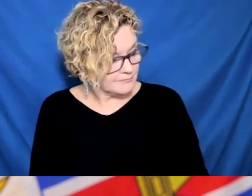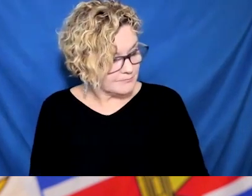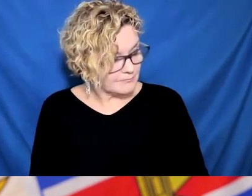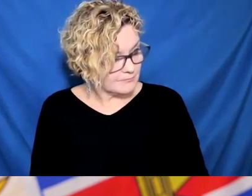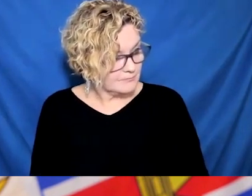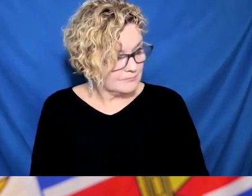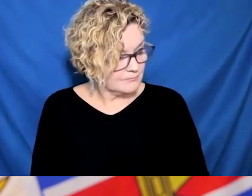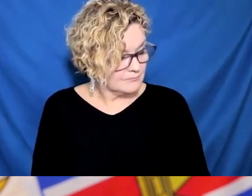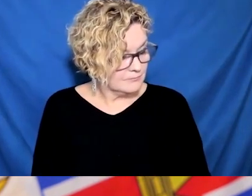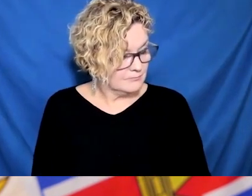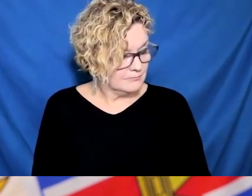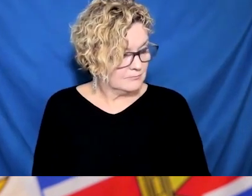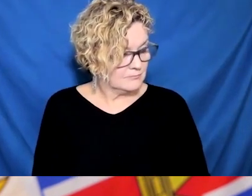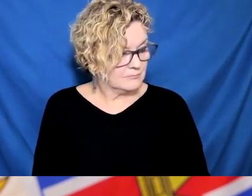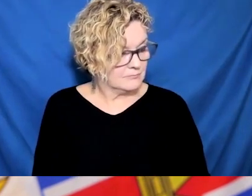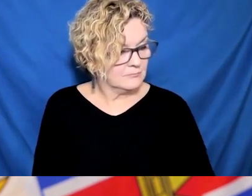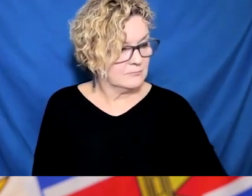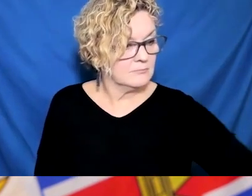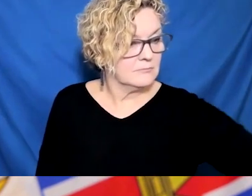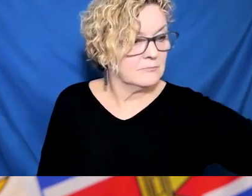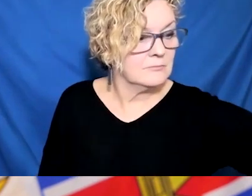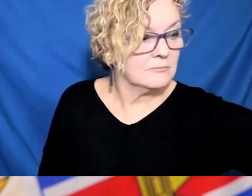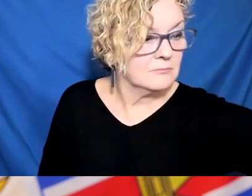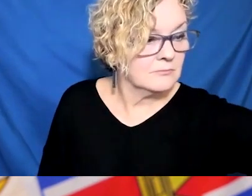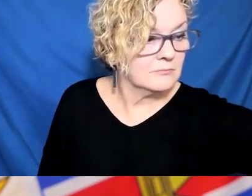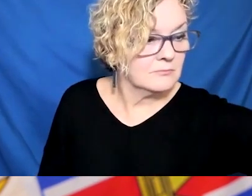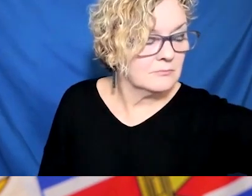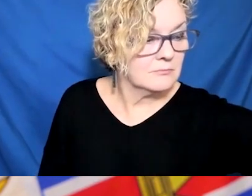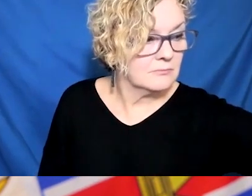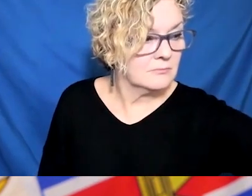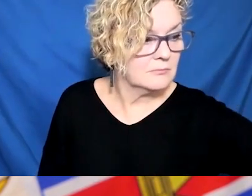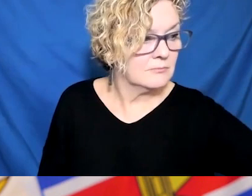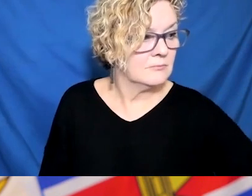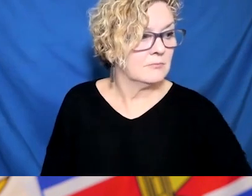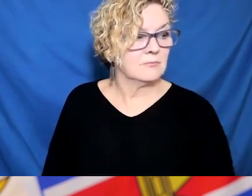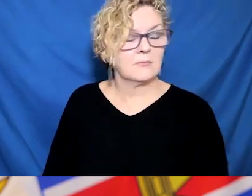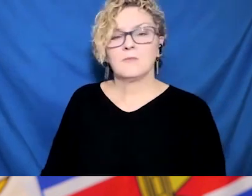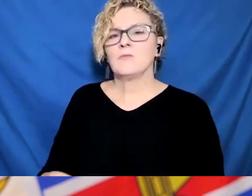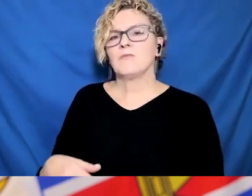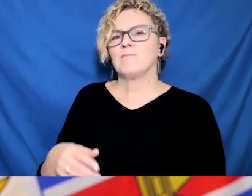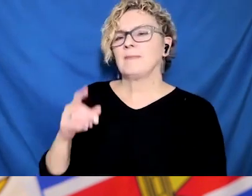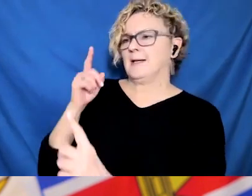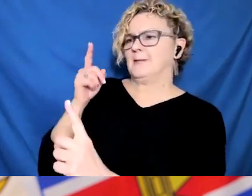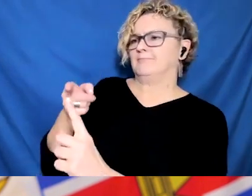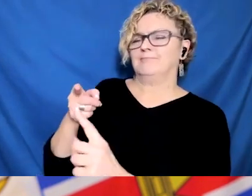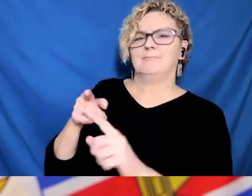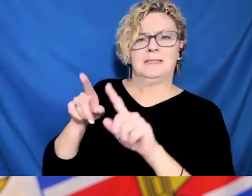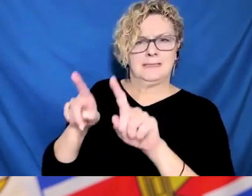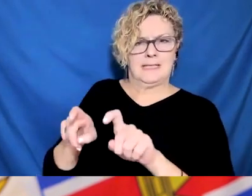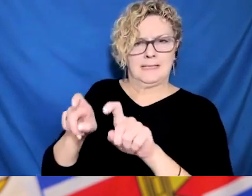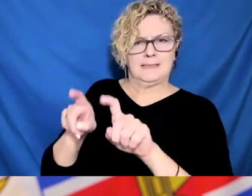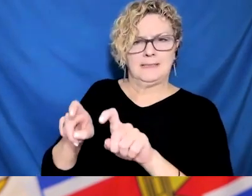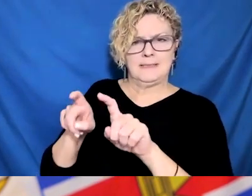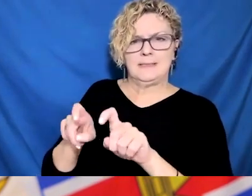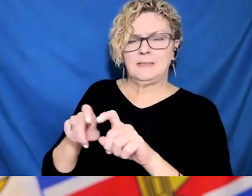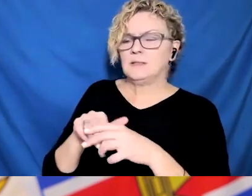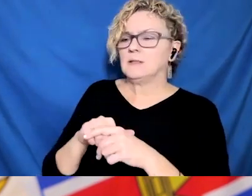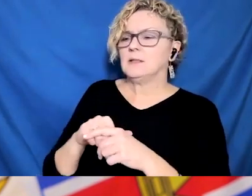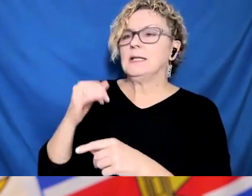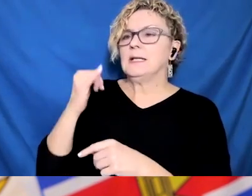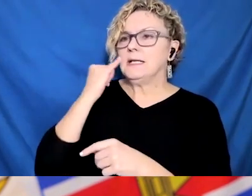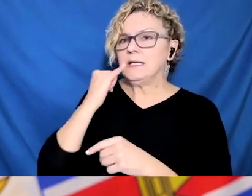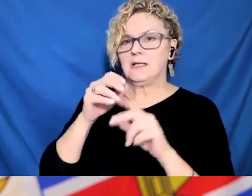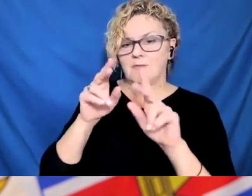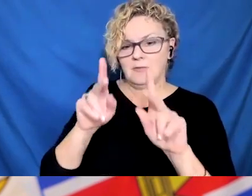and they've tested positive, they're not going to test going out, which I know is, you know, less a priority. But what does this mean for people who may need a positive test for other steps,